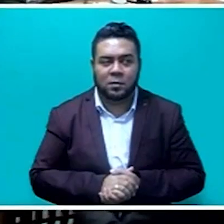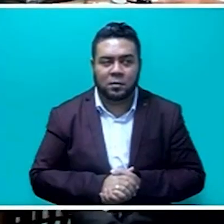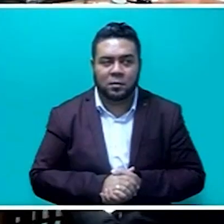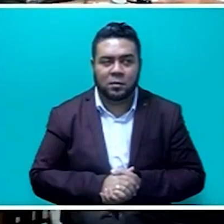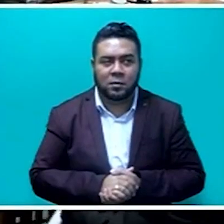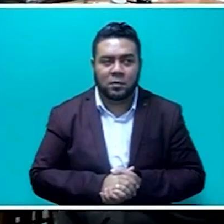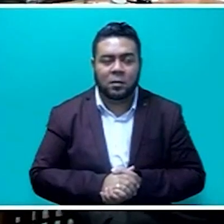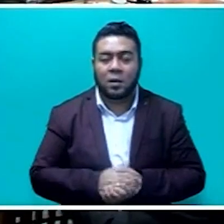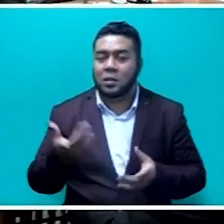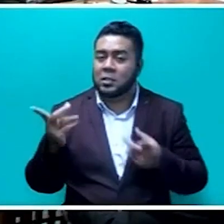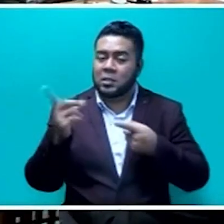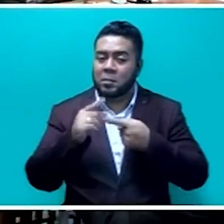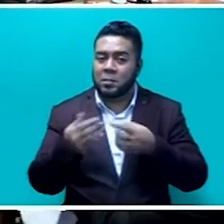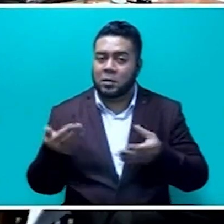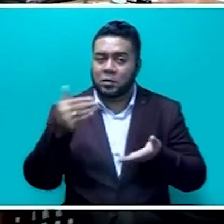Supplementary question?